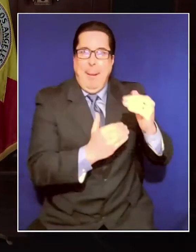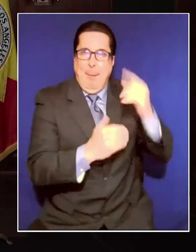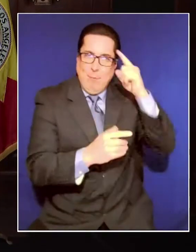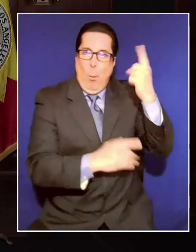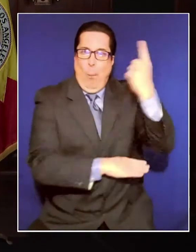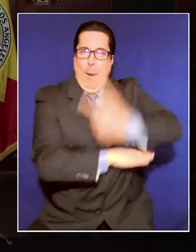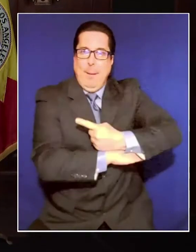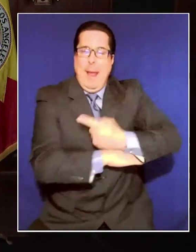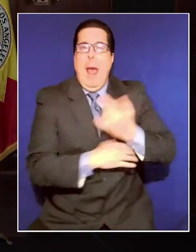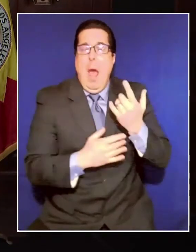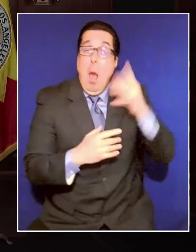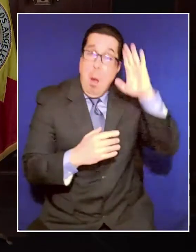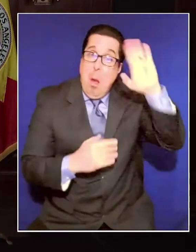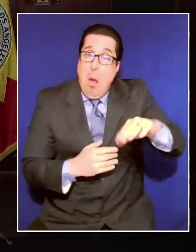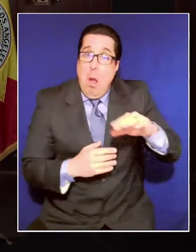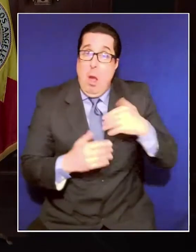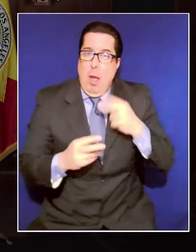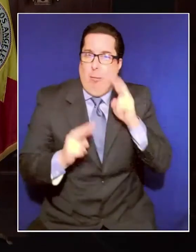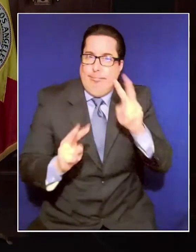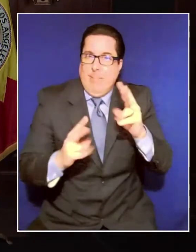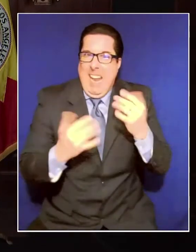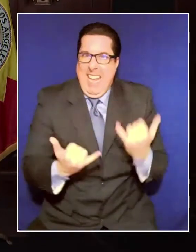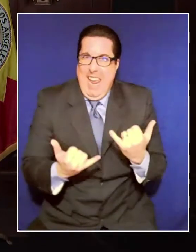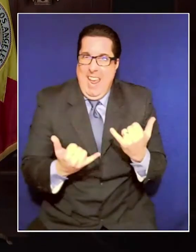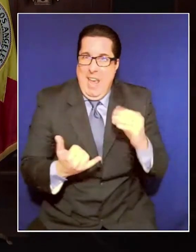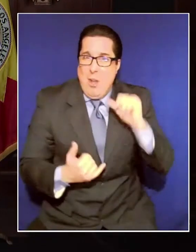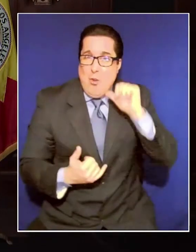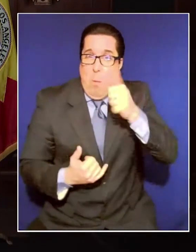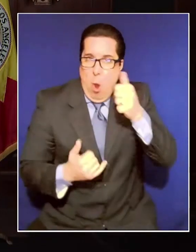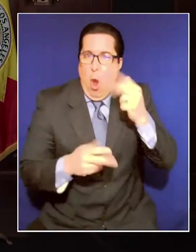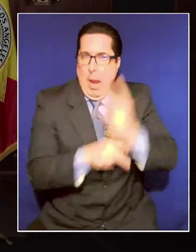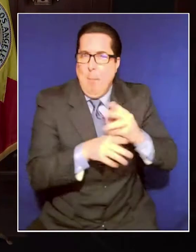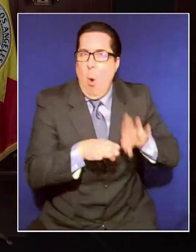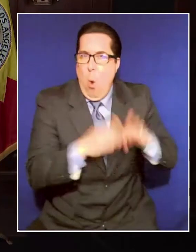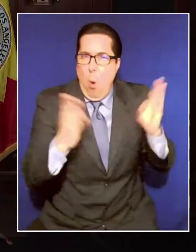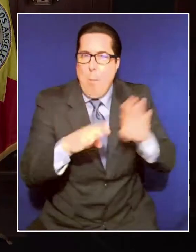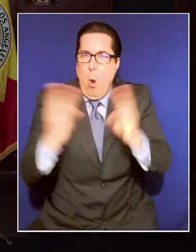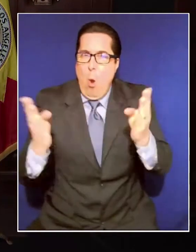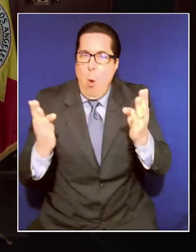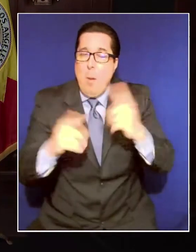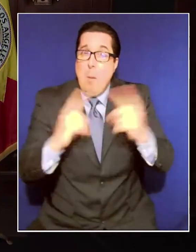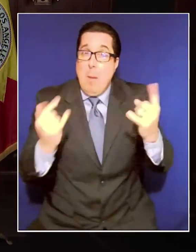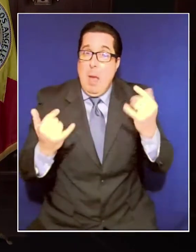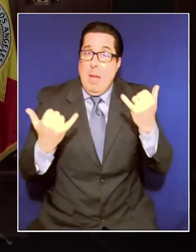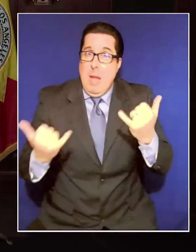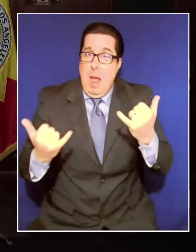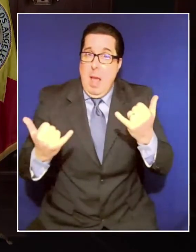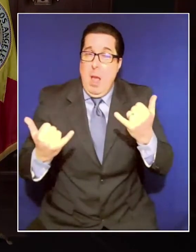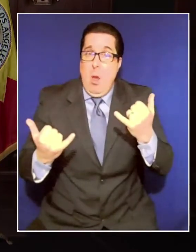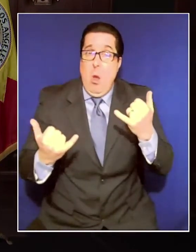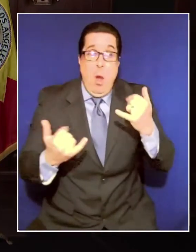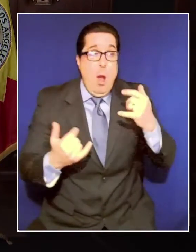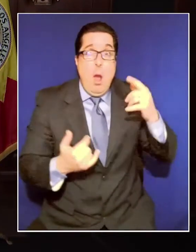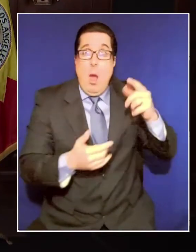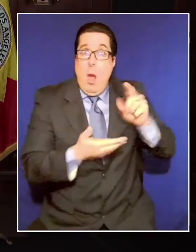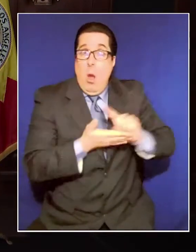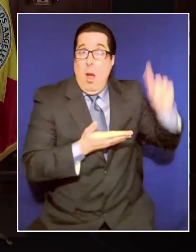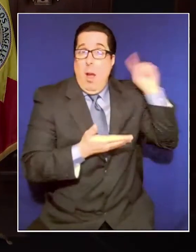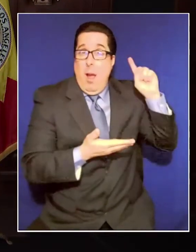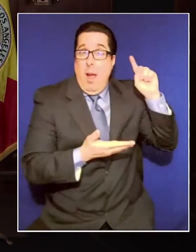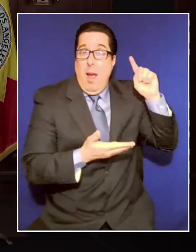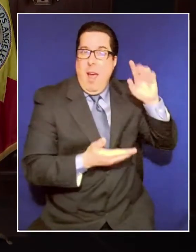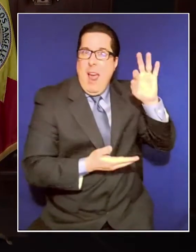able to keep today and tomorrow open. But that is down 90,000 from the week before and 29